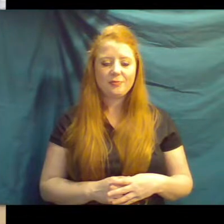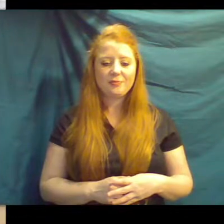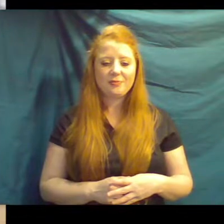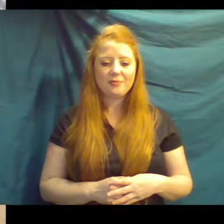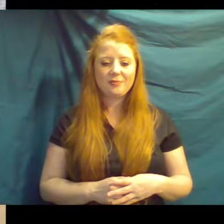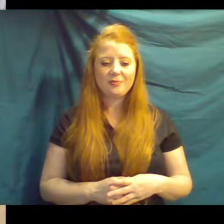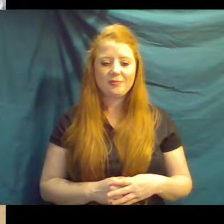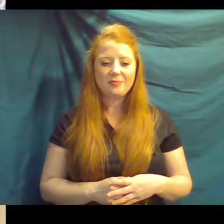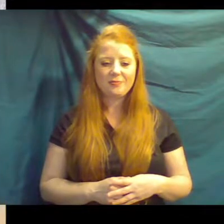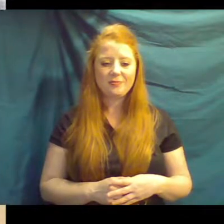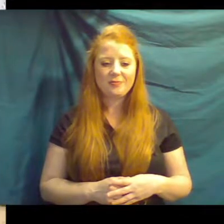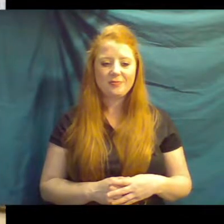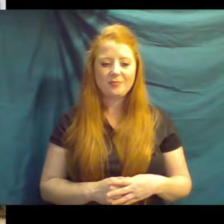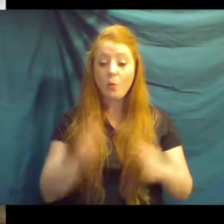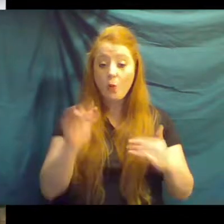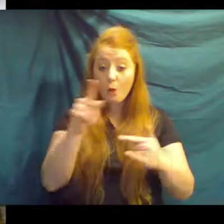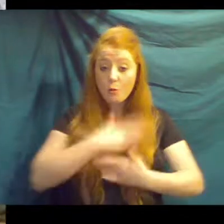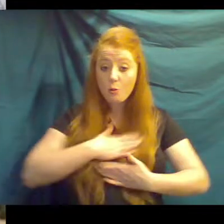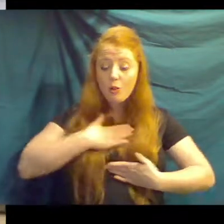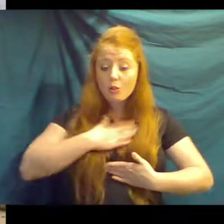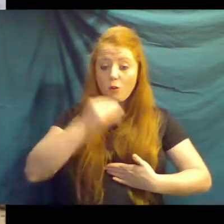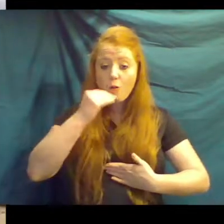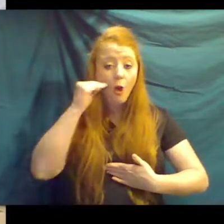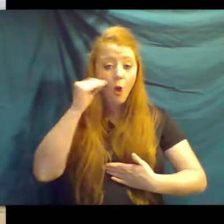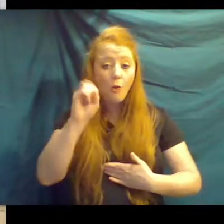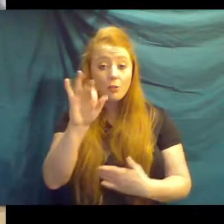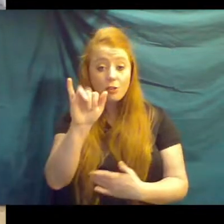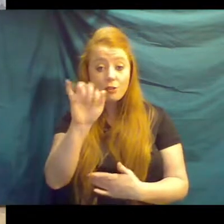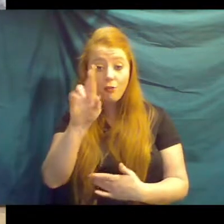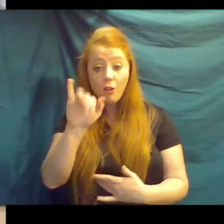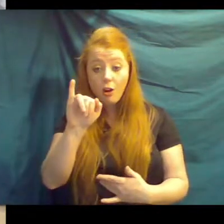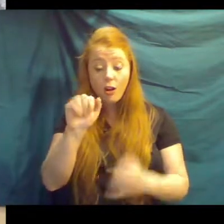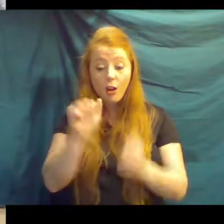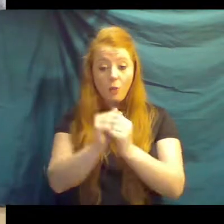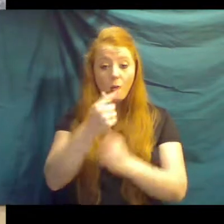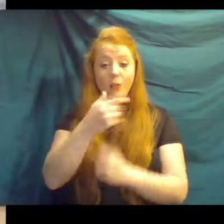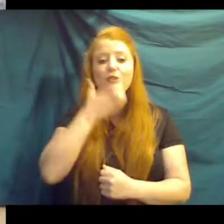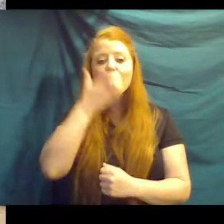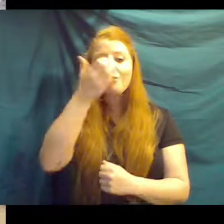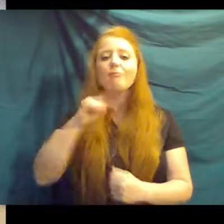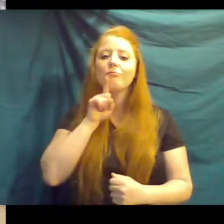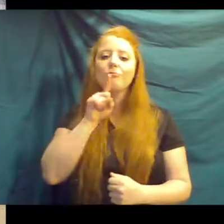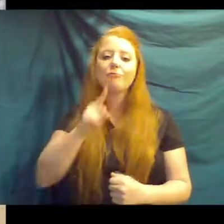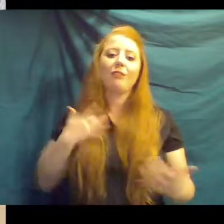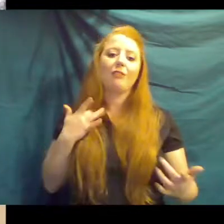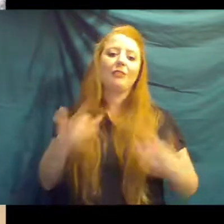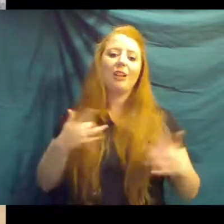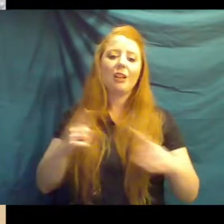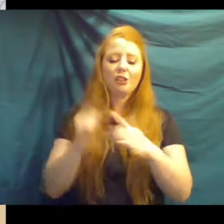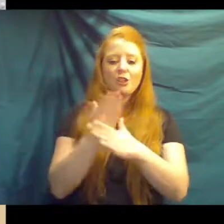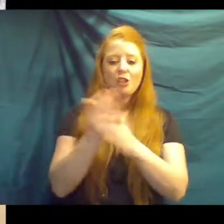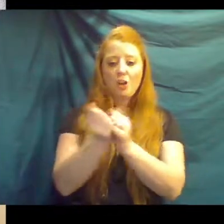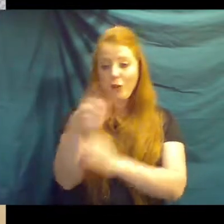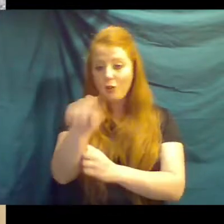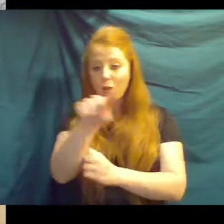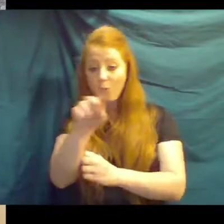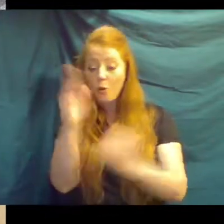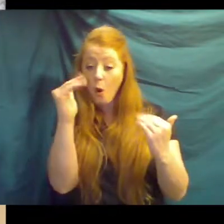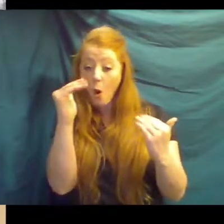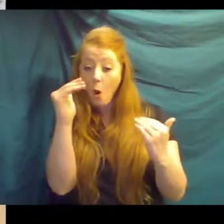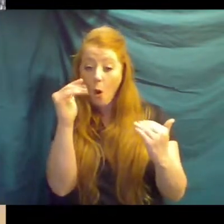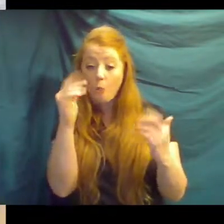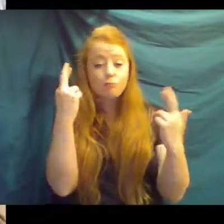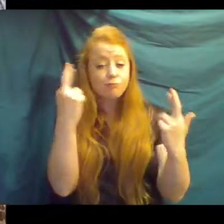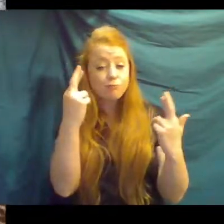So we hope you guys enjoyed our home safari with the giraffe. We're really excited to share them with you guys. And we're hoping that you will